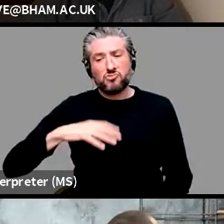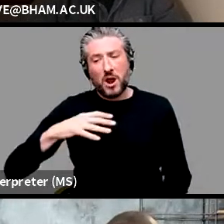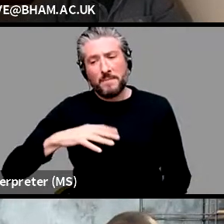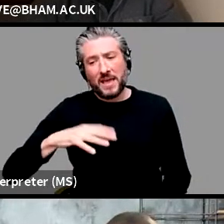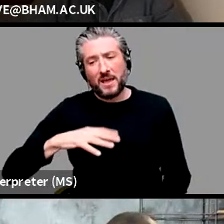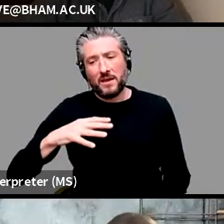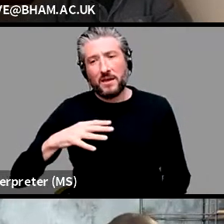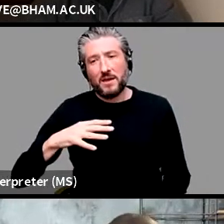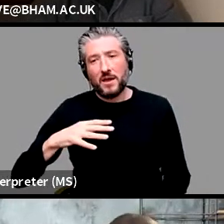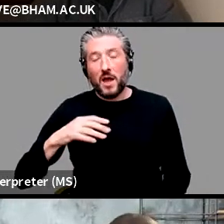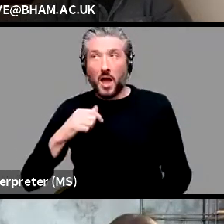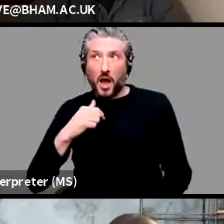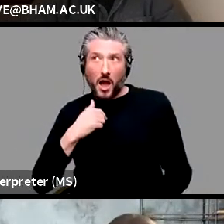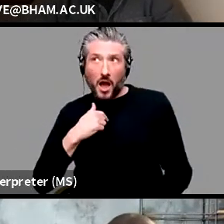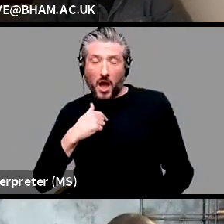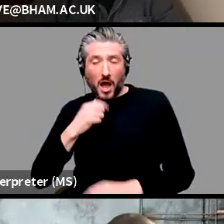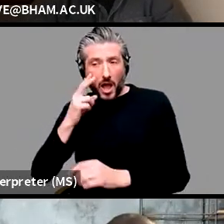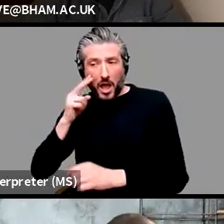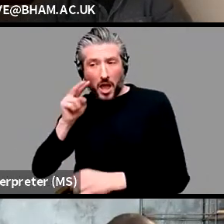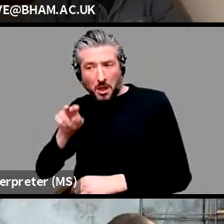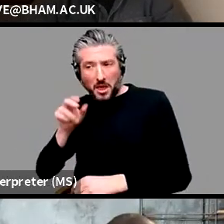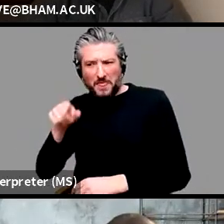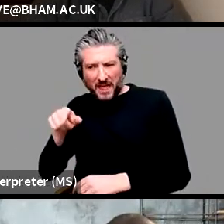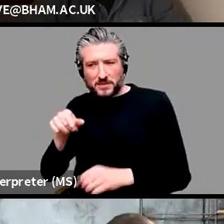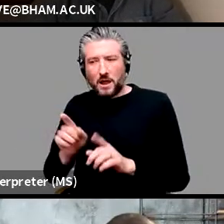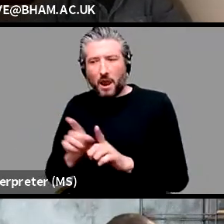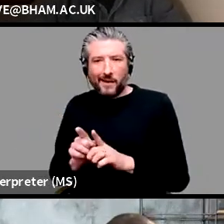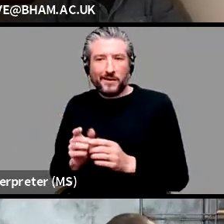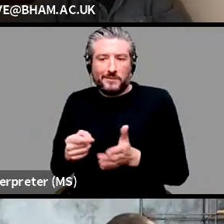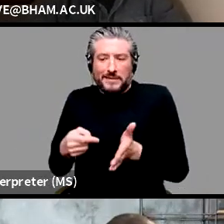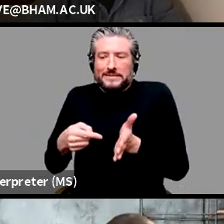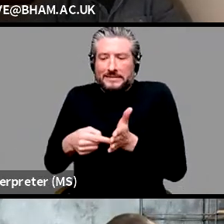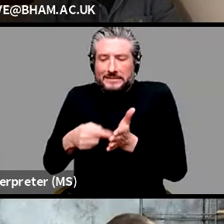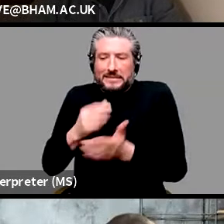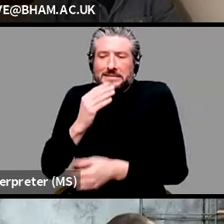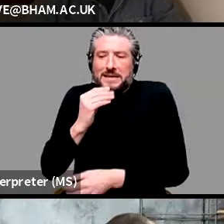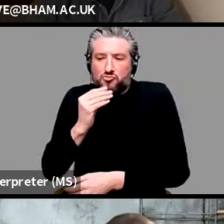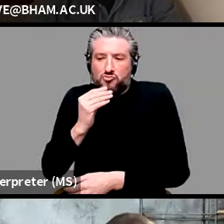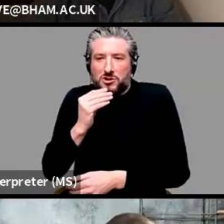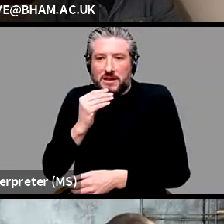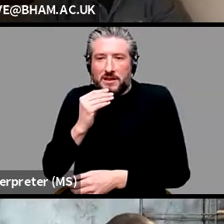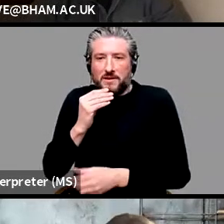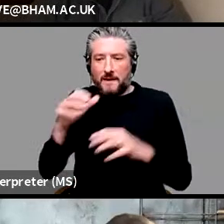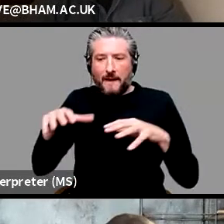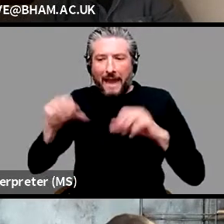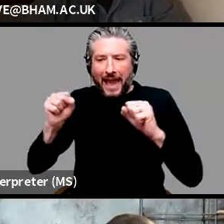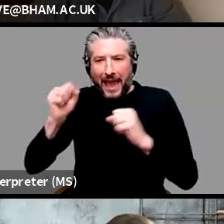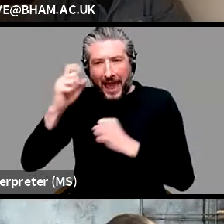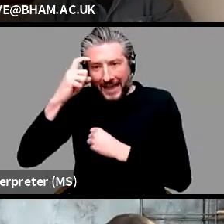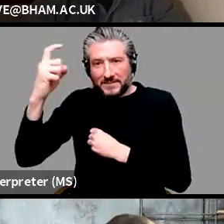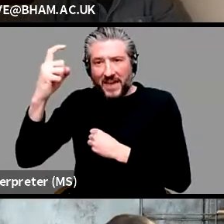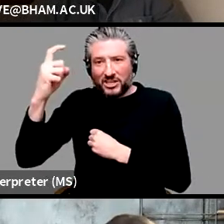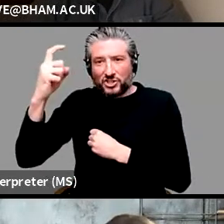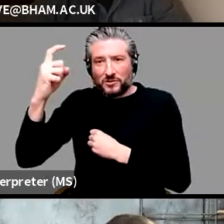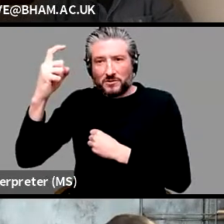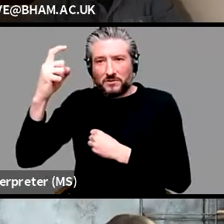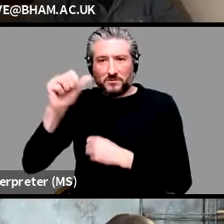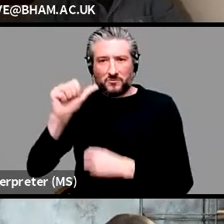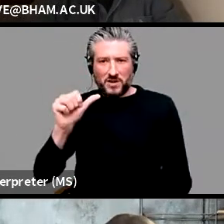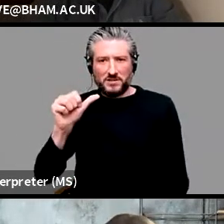think of as it's a temporary activation, but it does have mild, but real long-term consequences, right? Like,